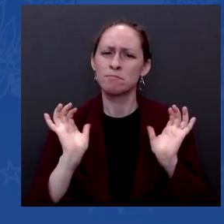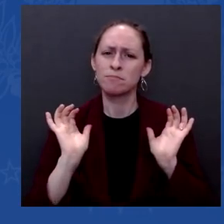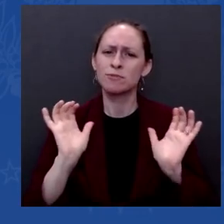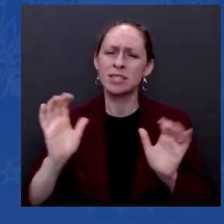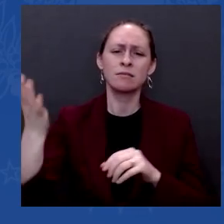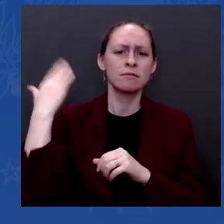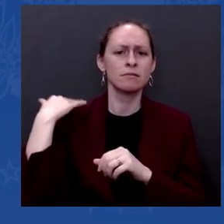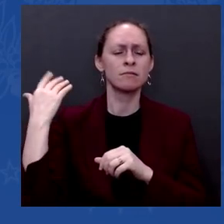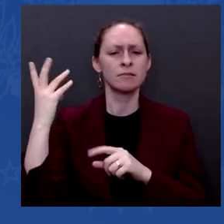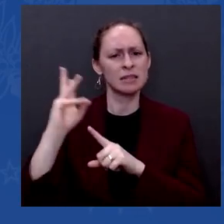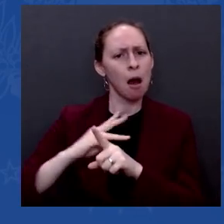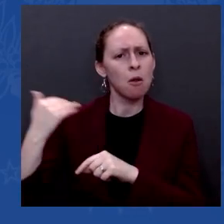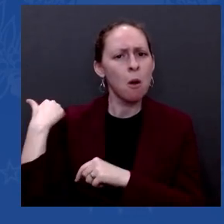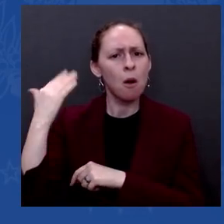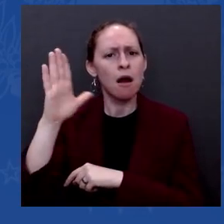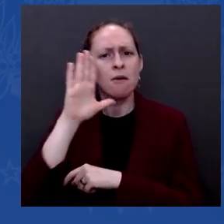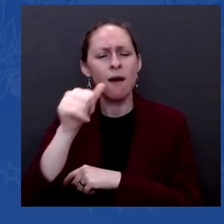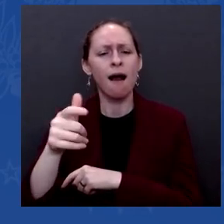The fact is that